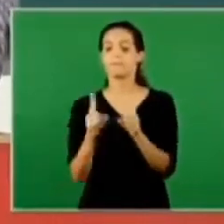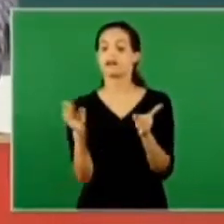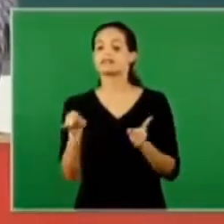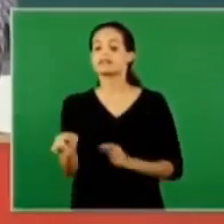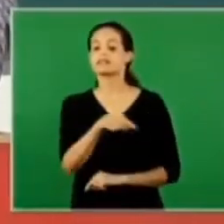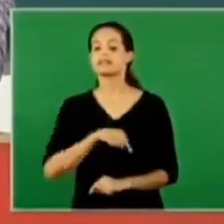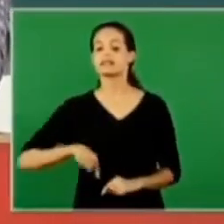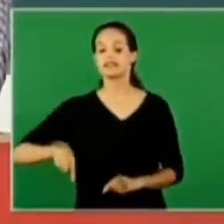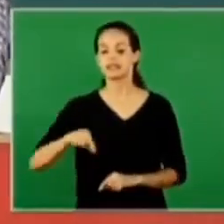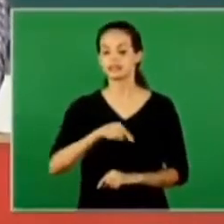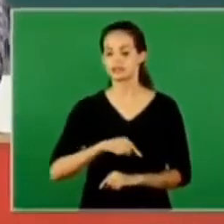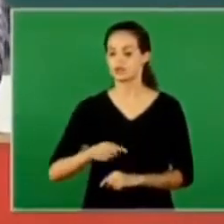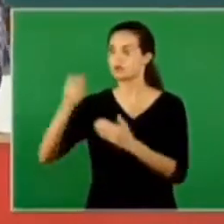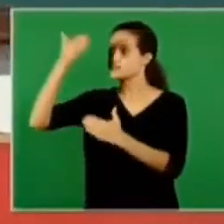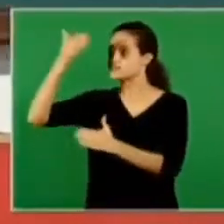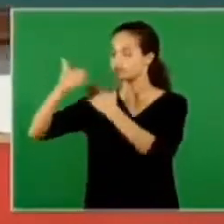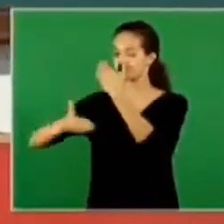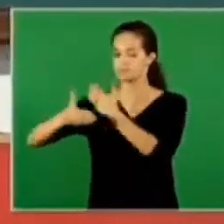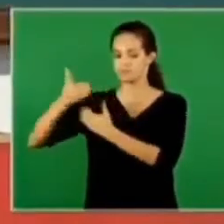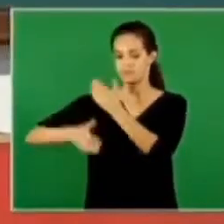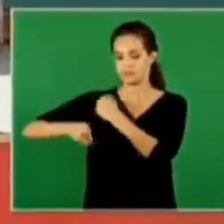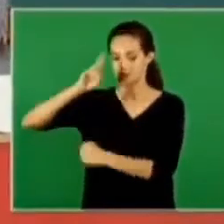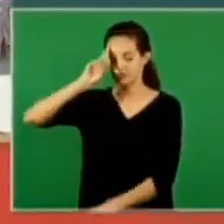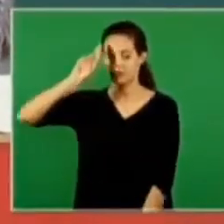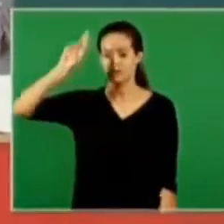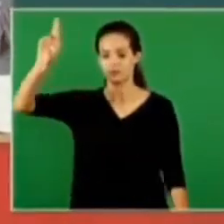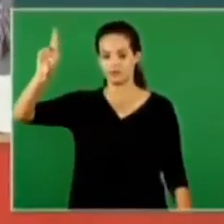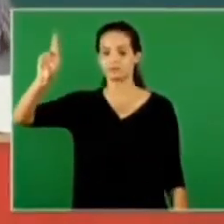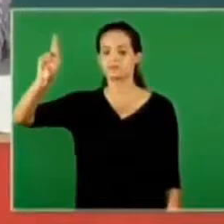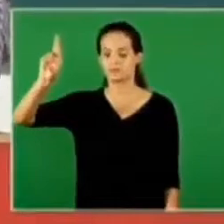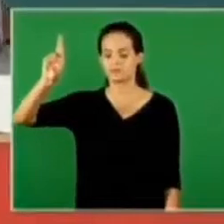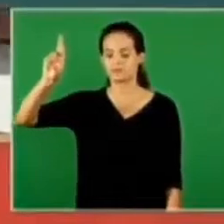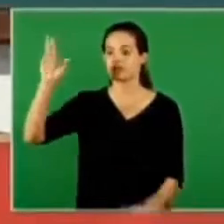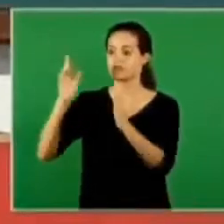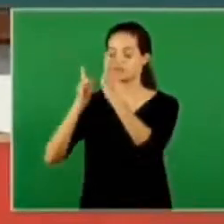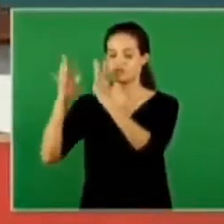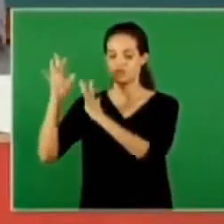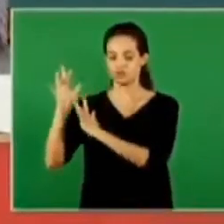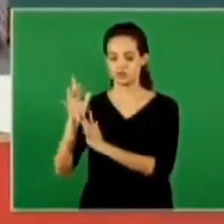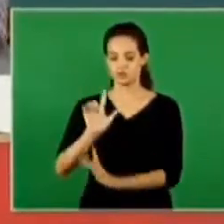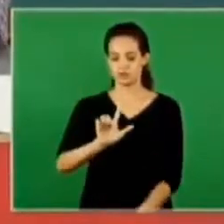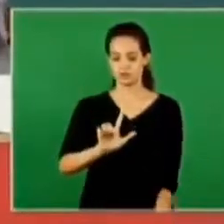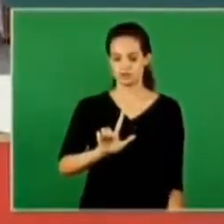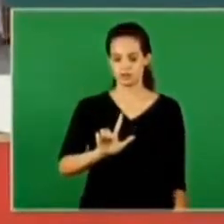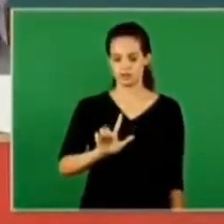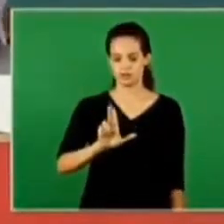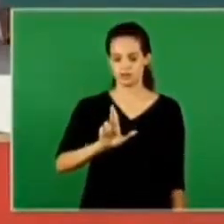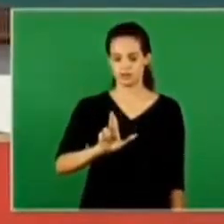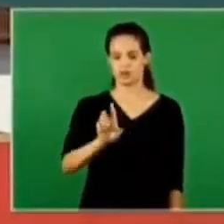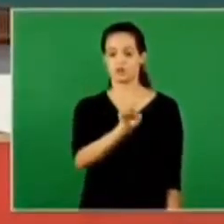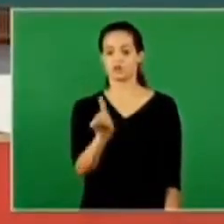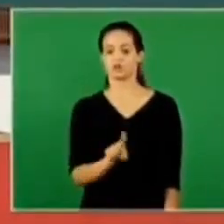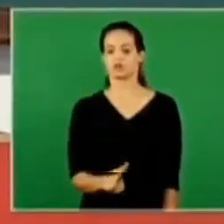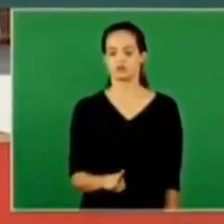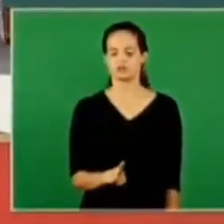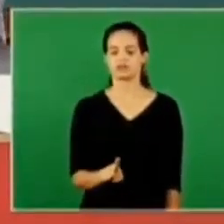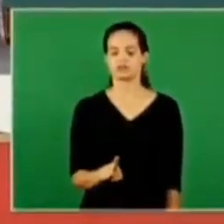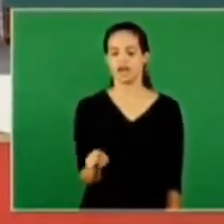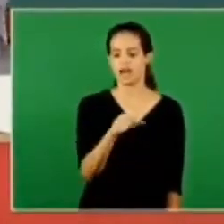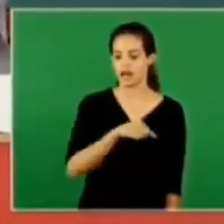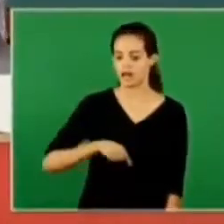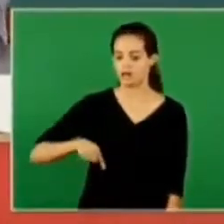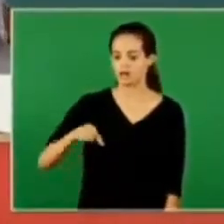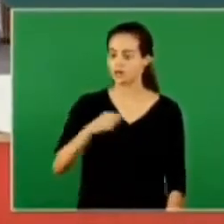what light is this the light in which he is who